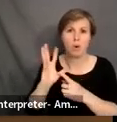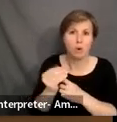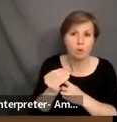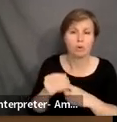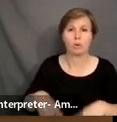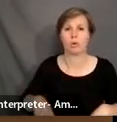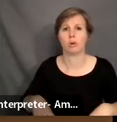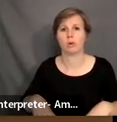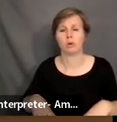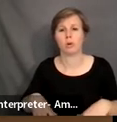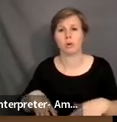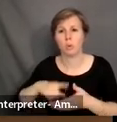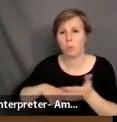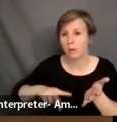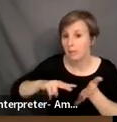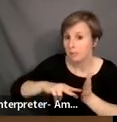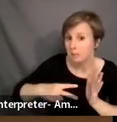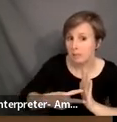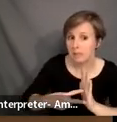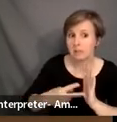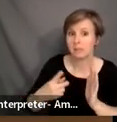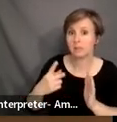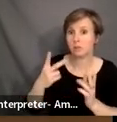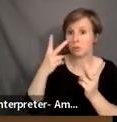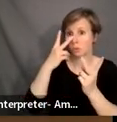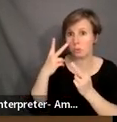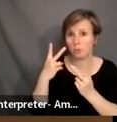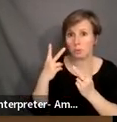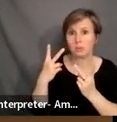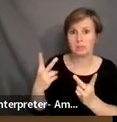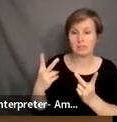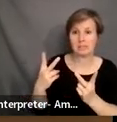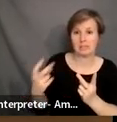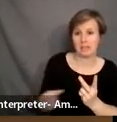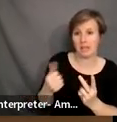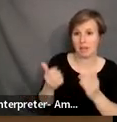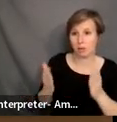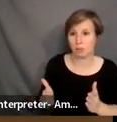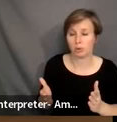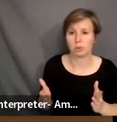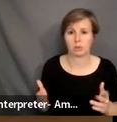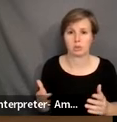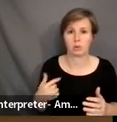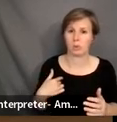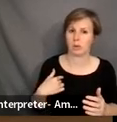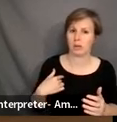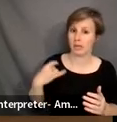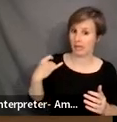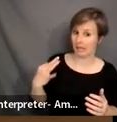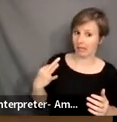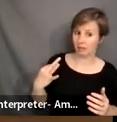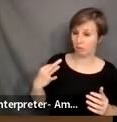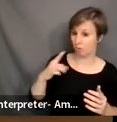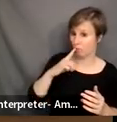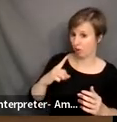what it means to see the other person. We have to, if we're really teaching